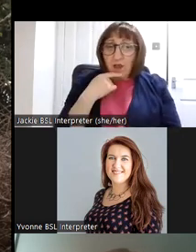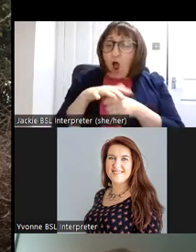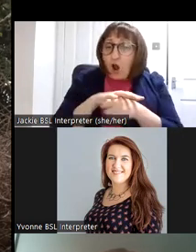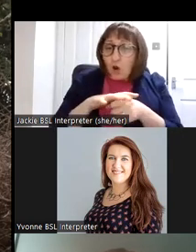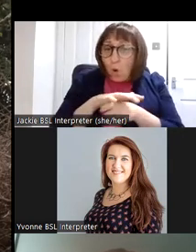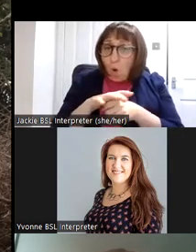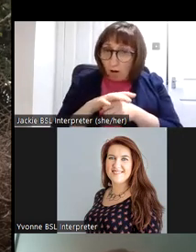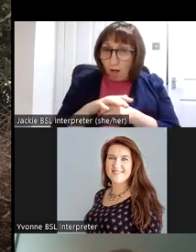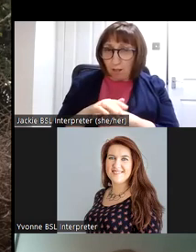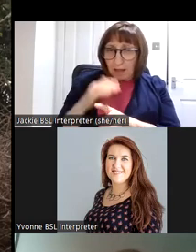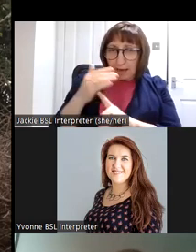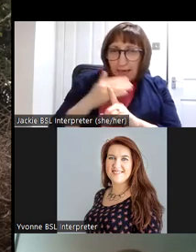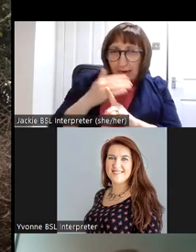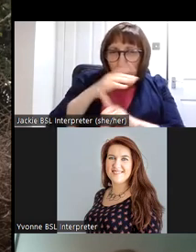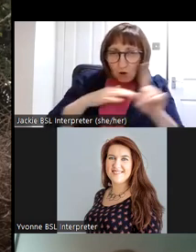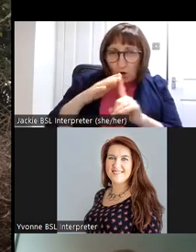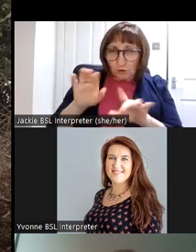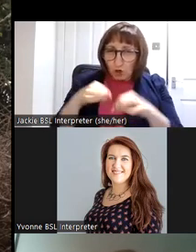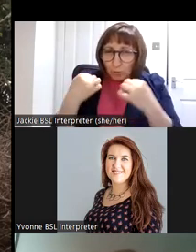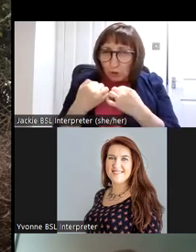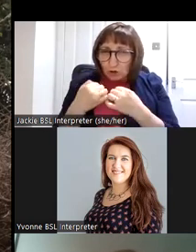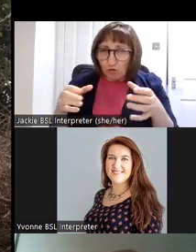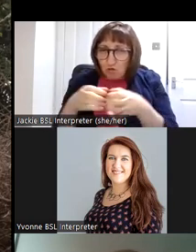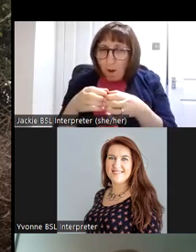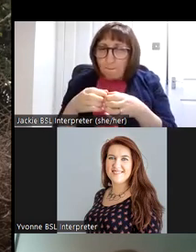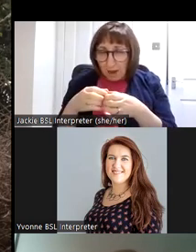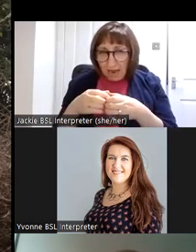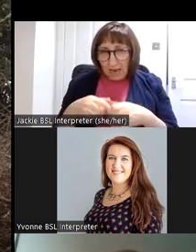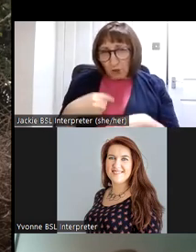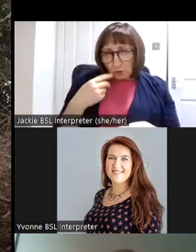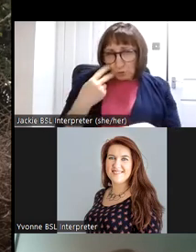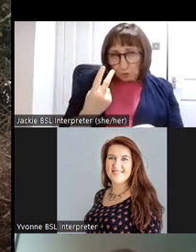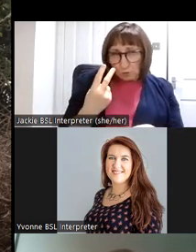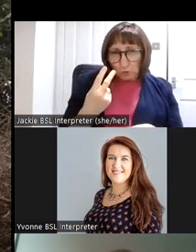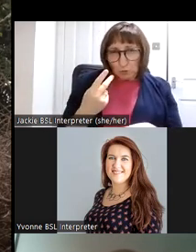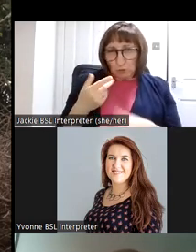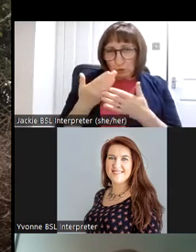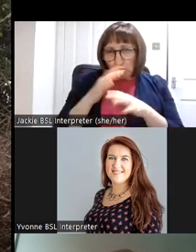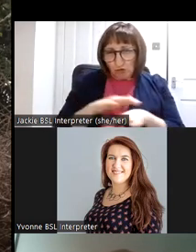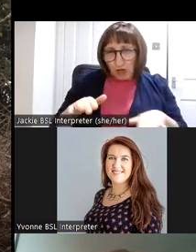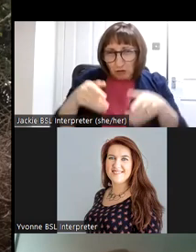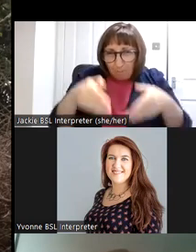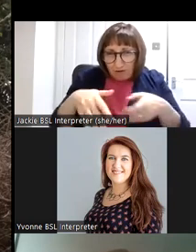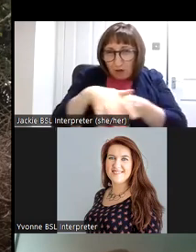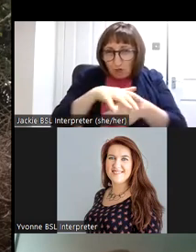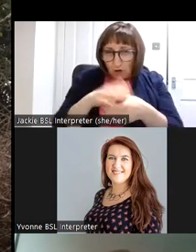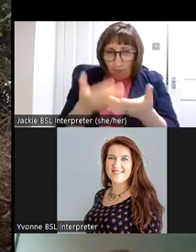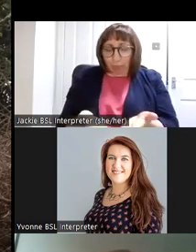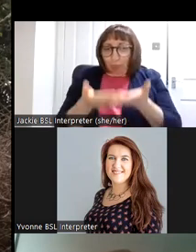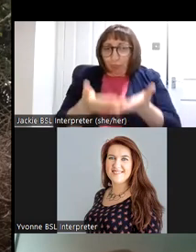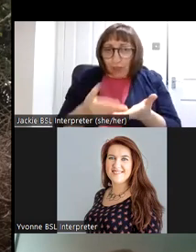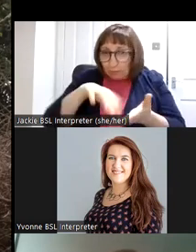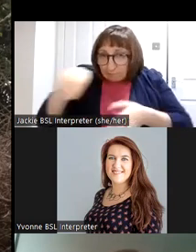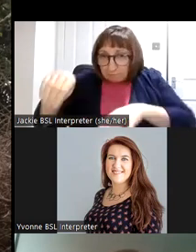ecologist uh community group uh in the clearance of two forgotten children's burial grounds and